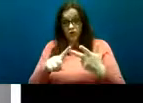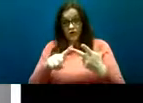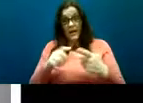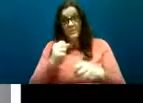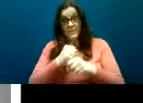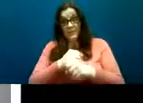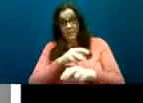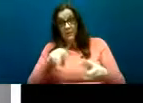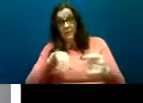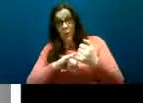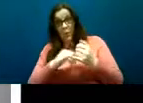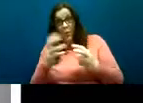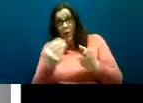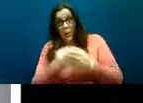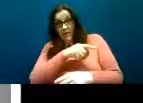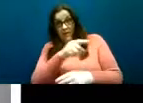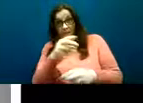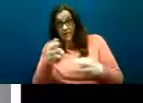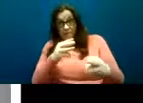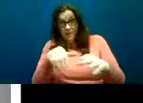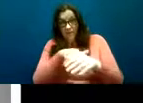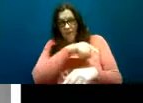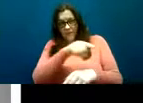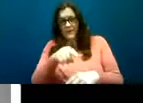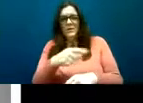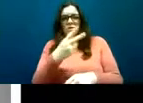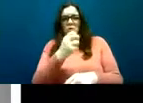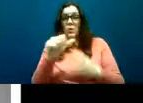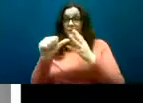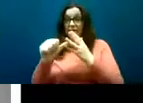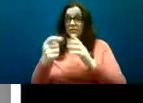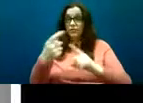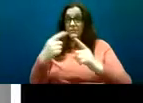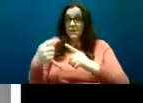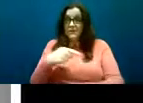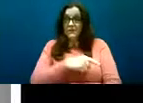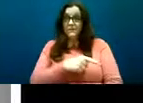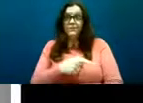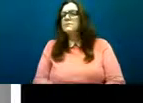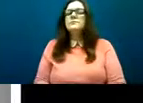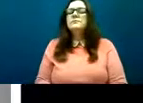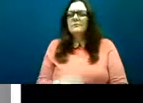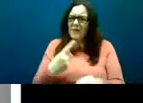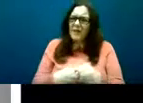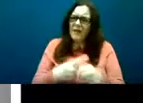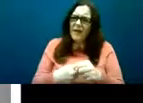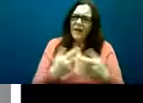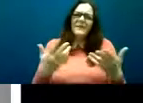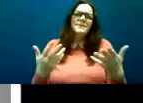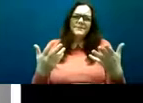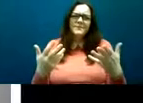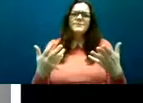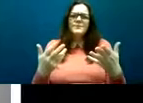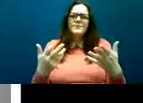responses there and once again the actual practitioners have highlighted challenges in